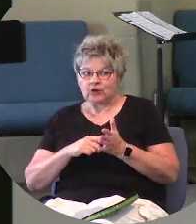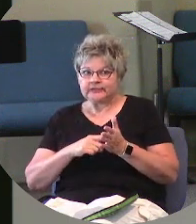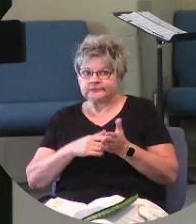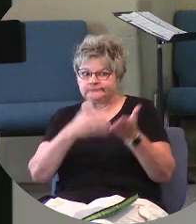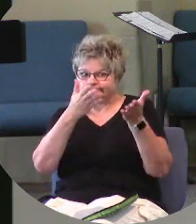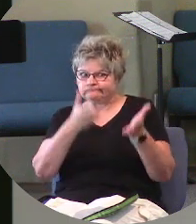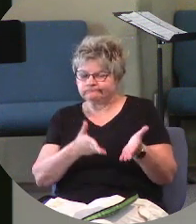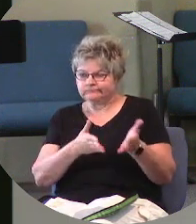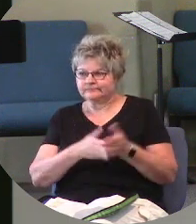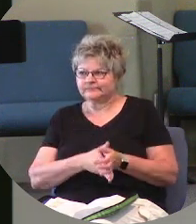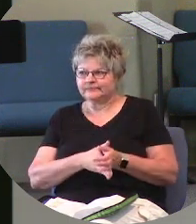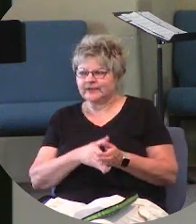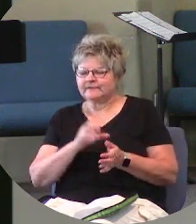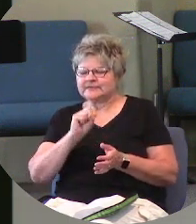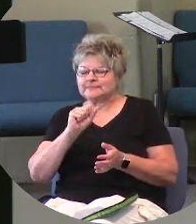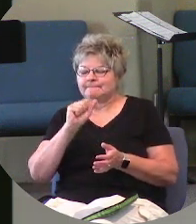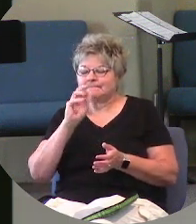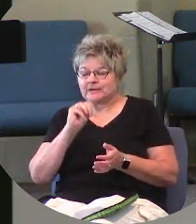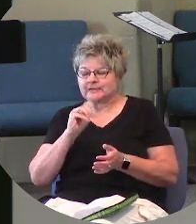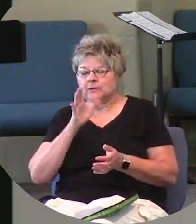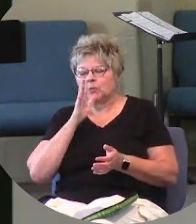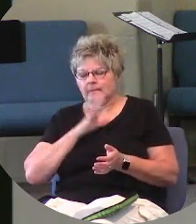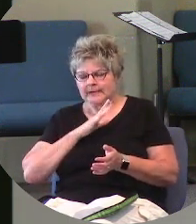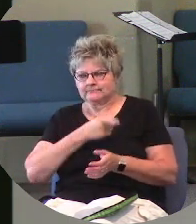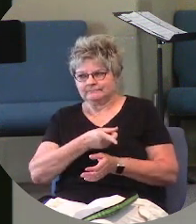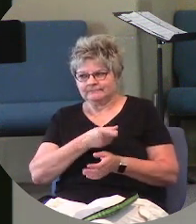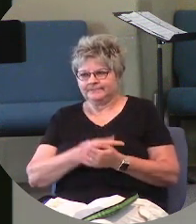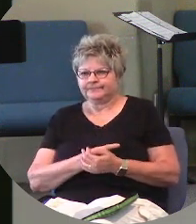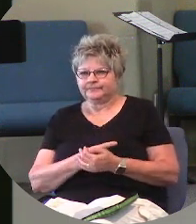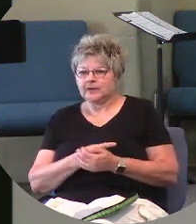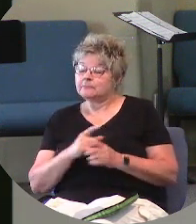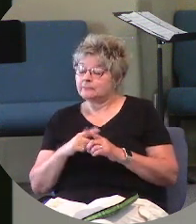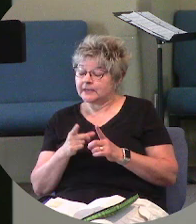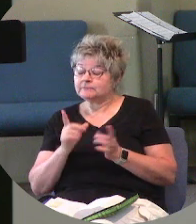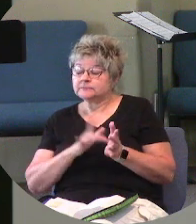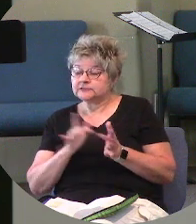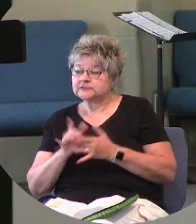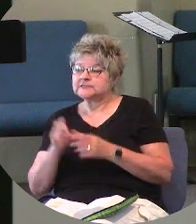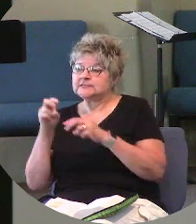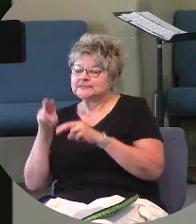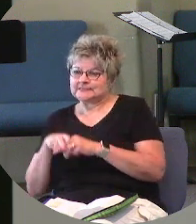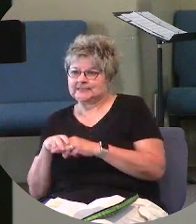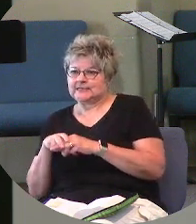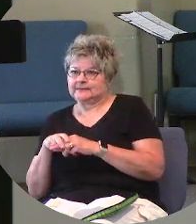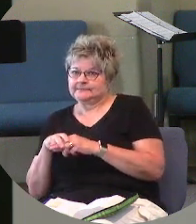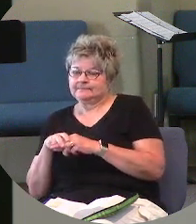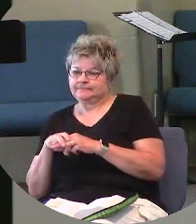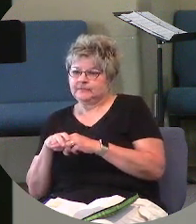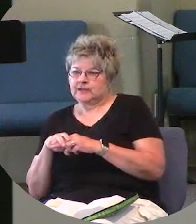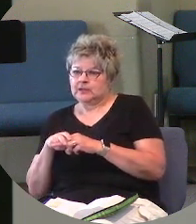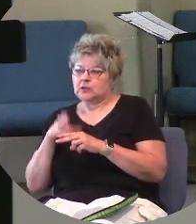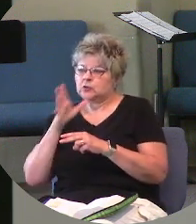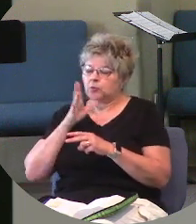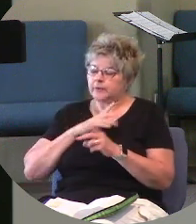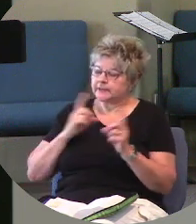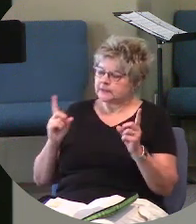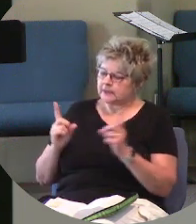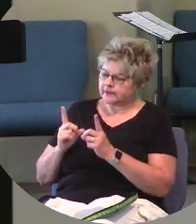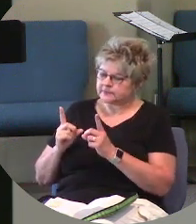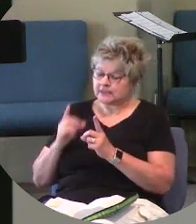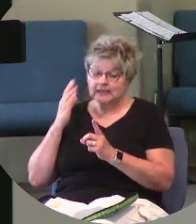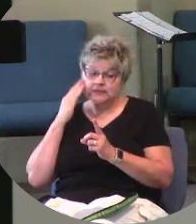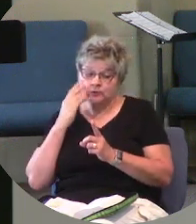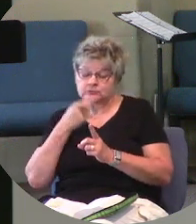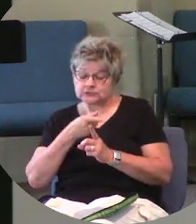of a Samaritan woman. And yet Jesus, as he's sitting by the well, the woman comes in, he knows